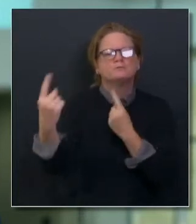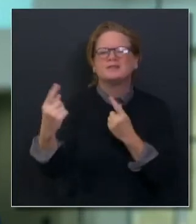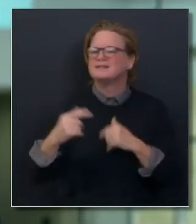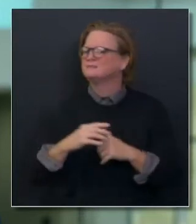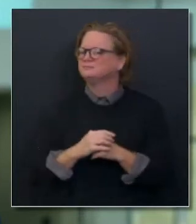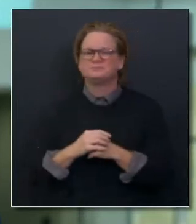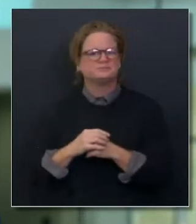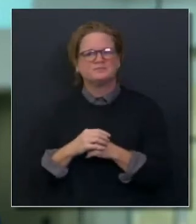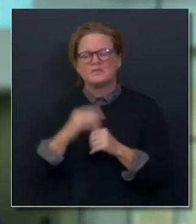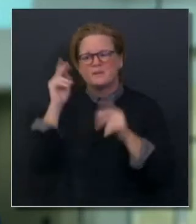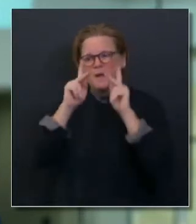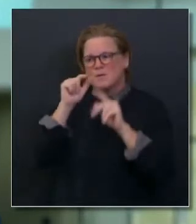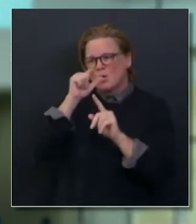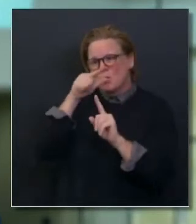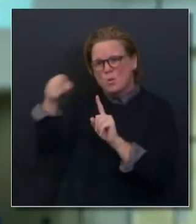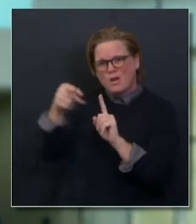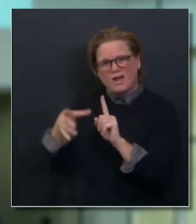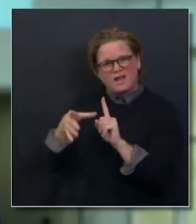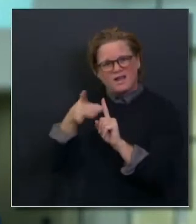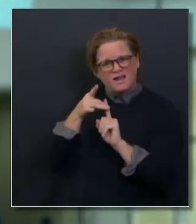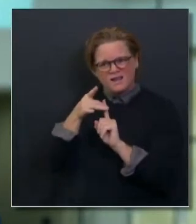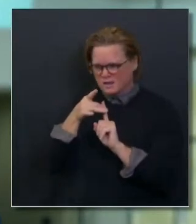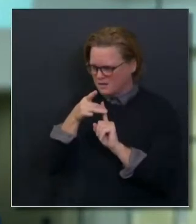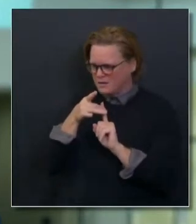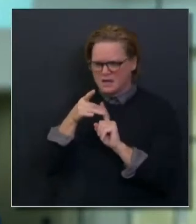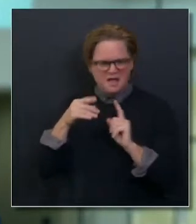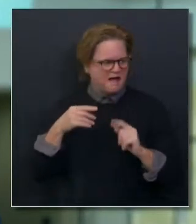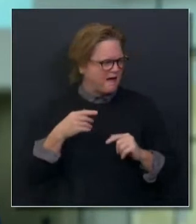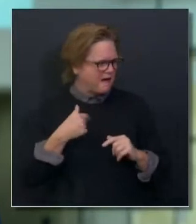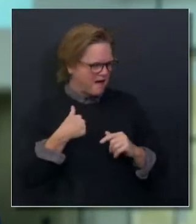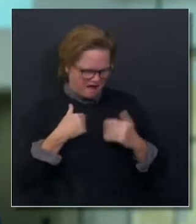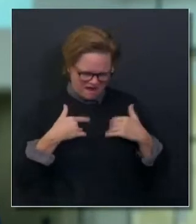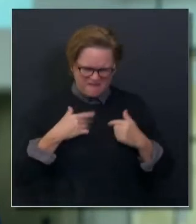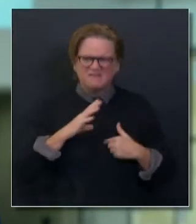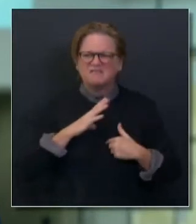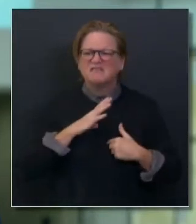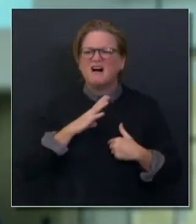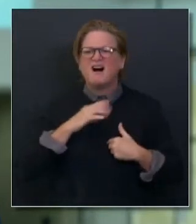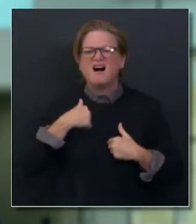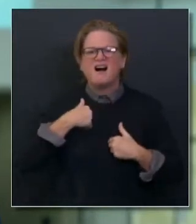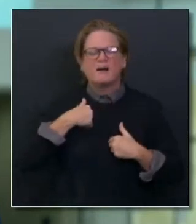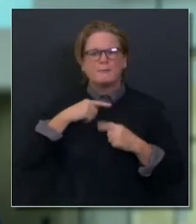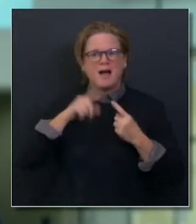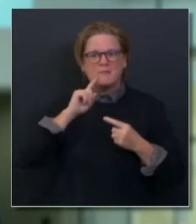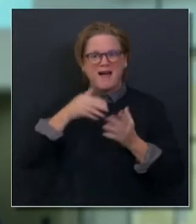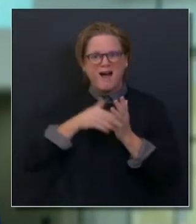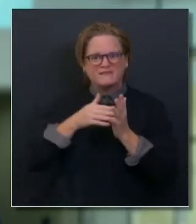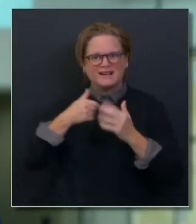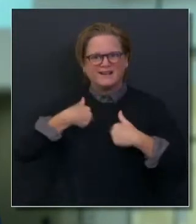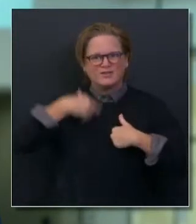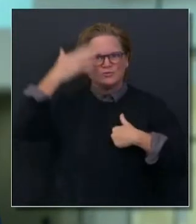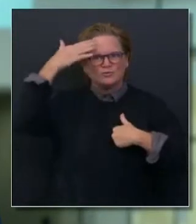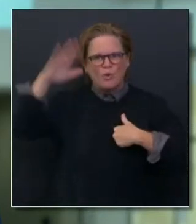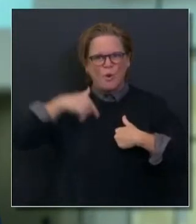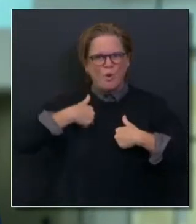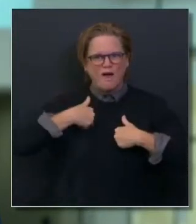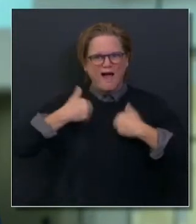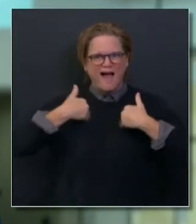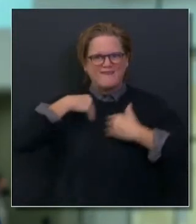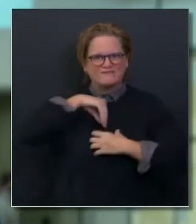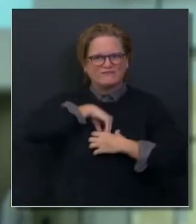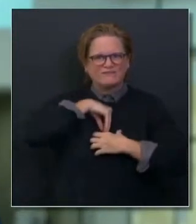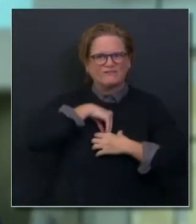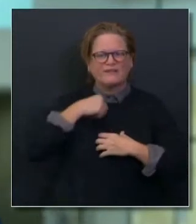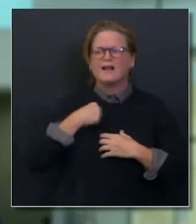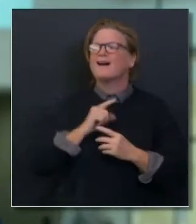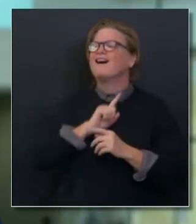asymptomatic says a lot about just our lack of being able to understand whether those who we're gathering with are